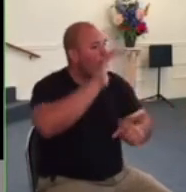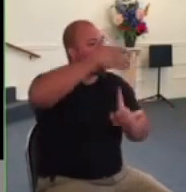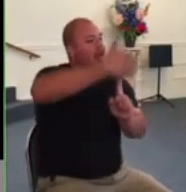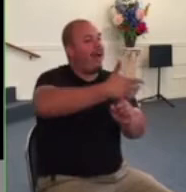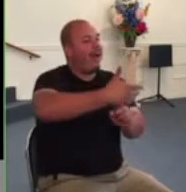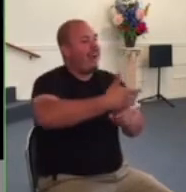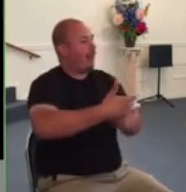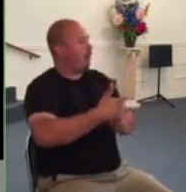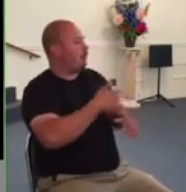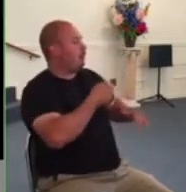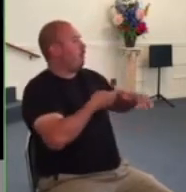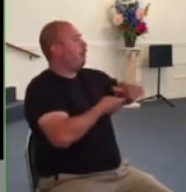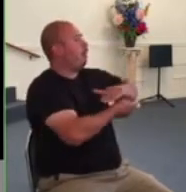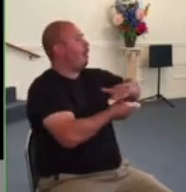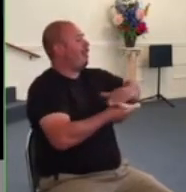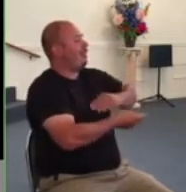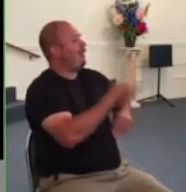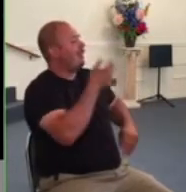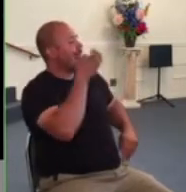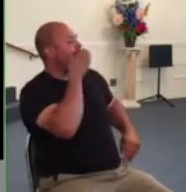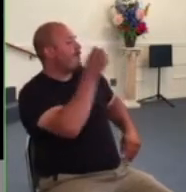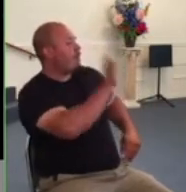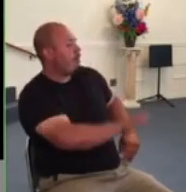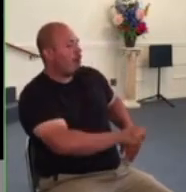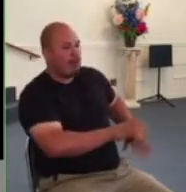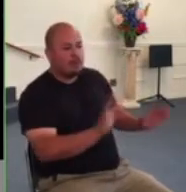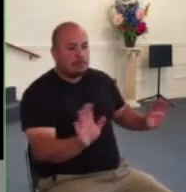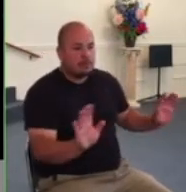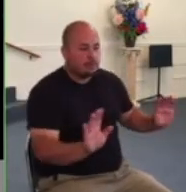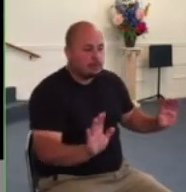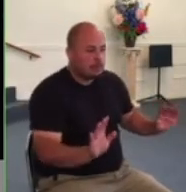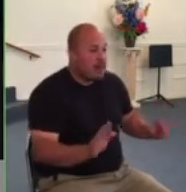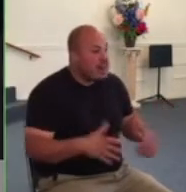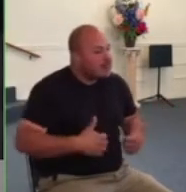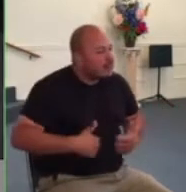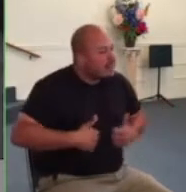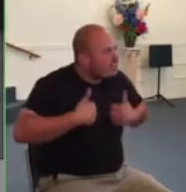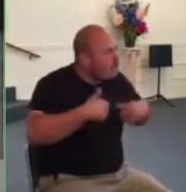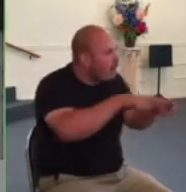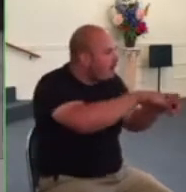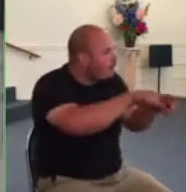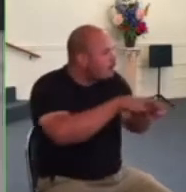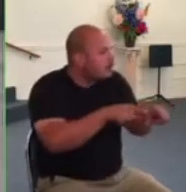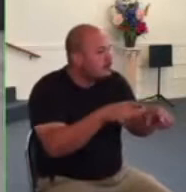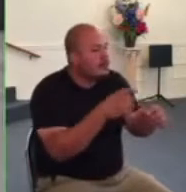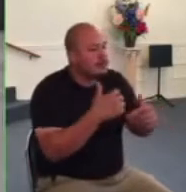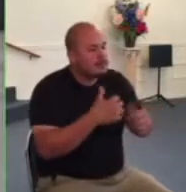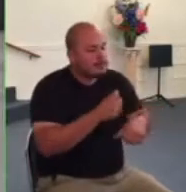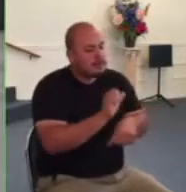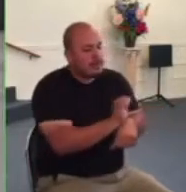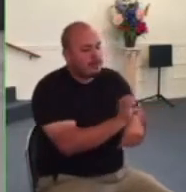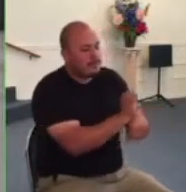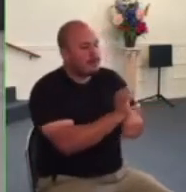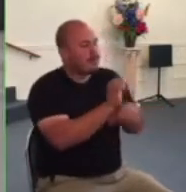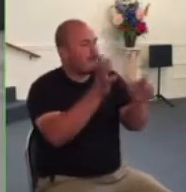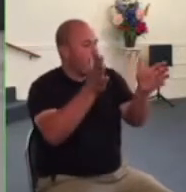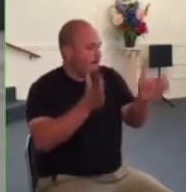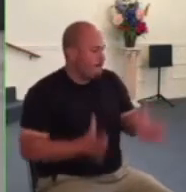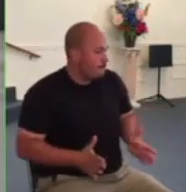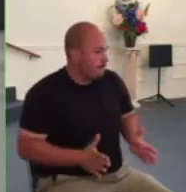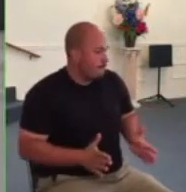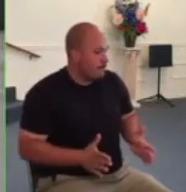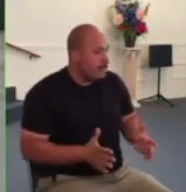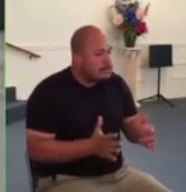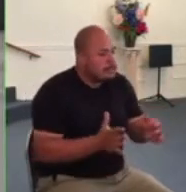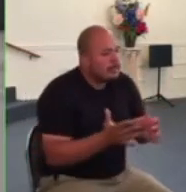slaves it's really tempting to use our freedom as an excuse to disobey a government order we